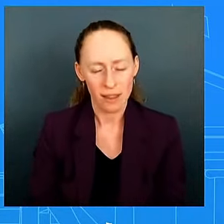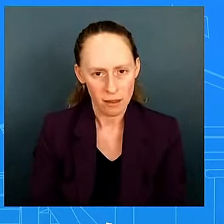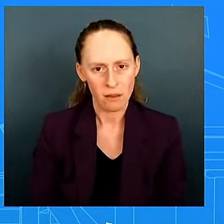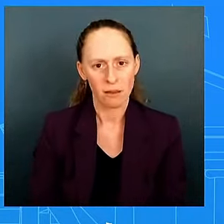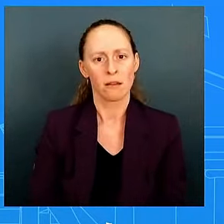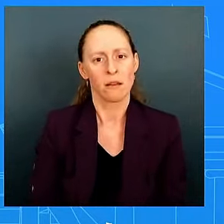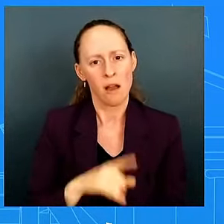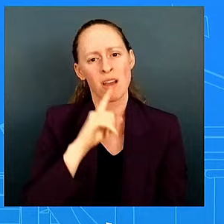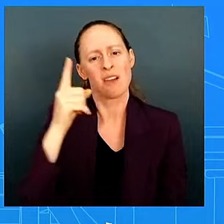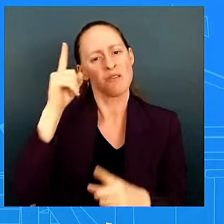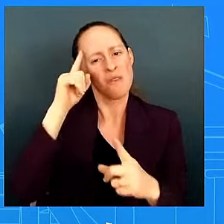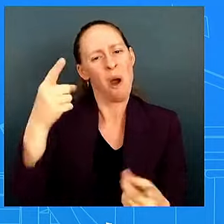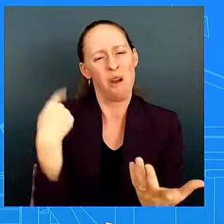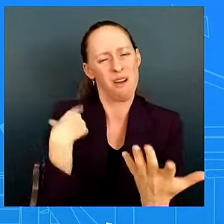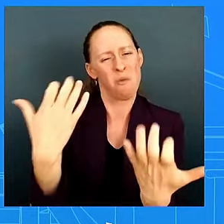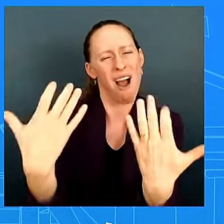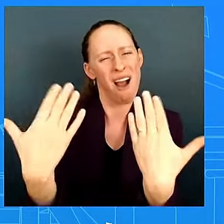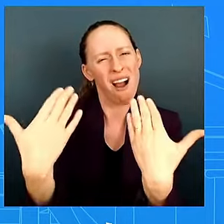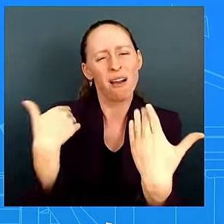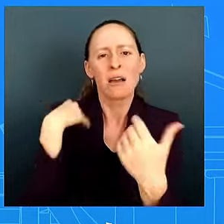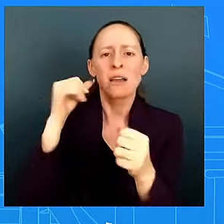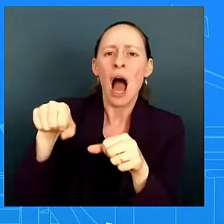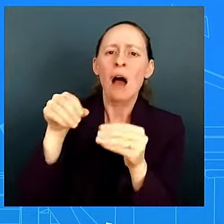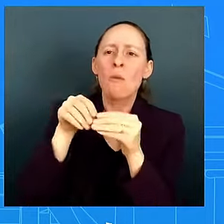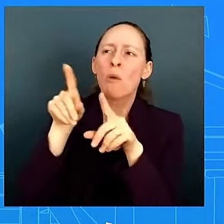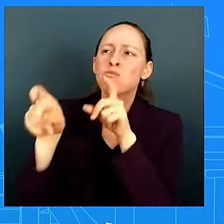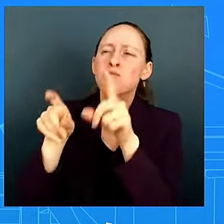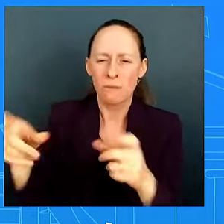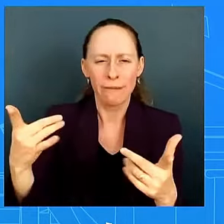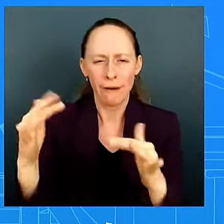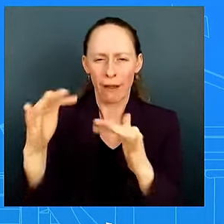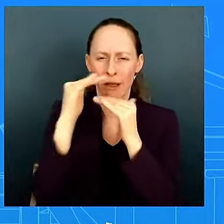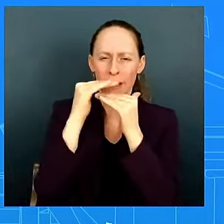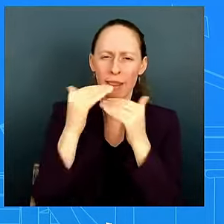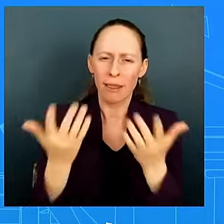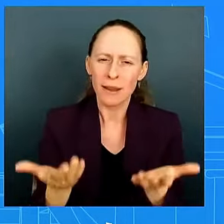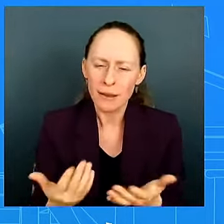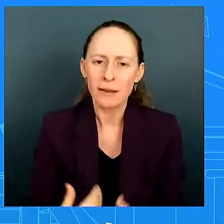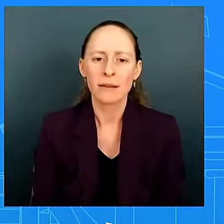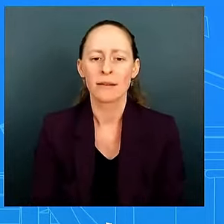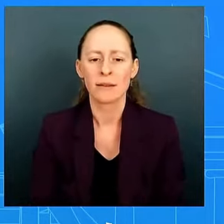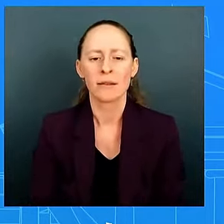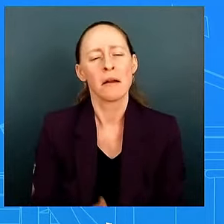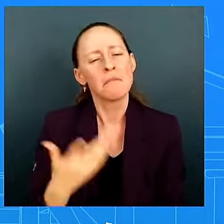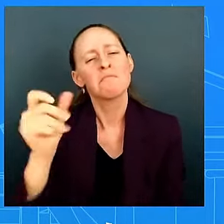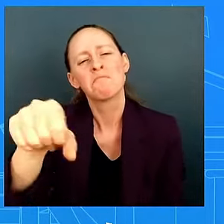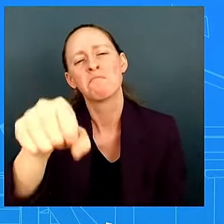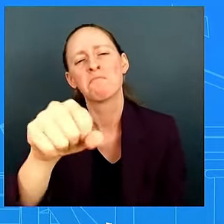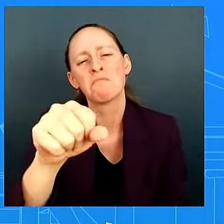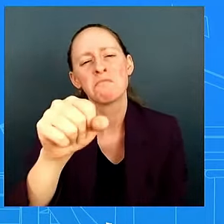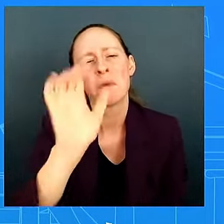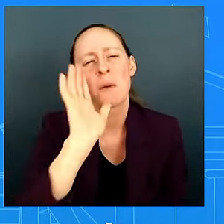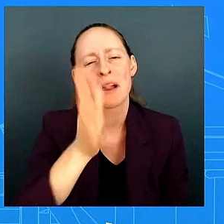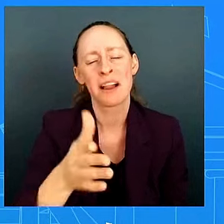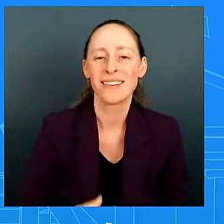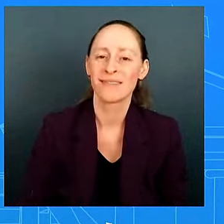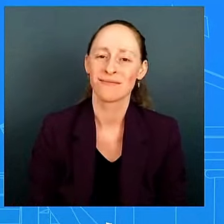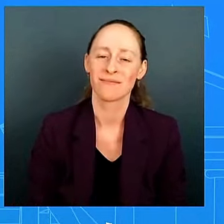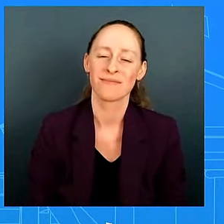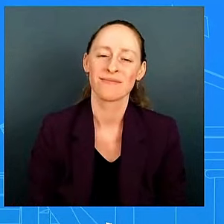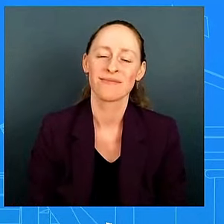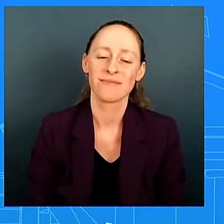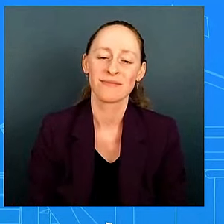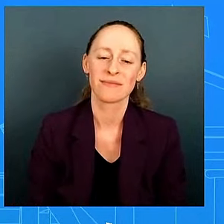um what do you you know the president's not the only leader that's entering that nato conference a little bit on the back foot